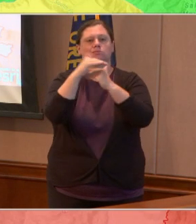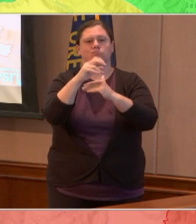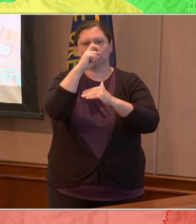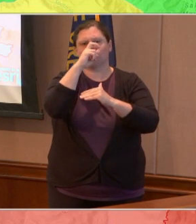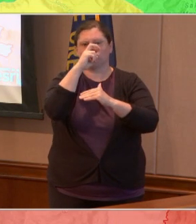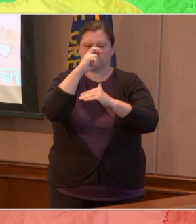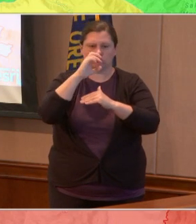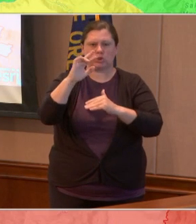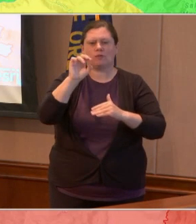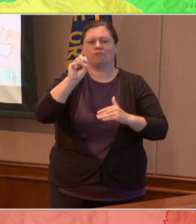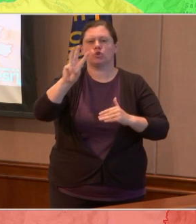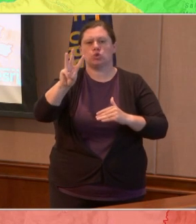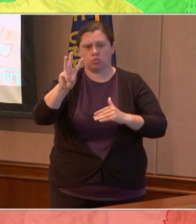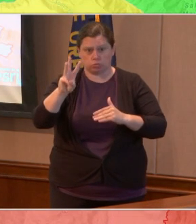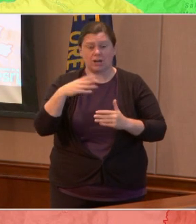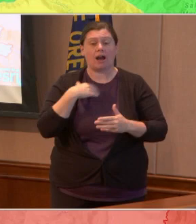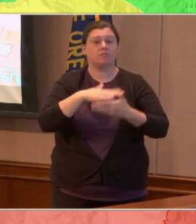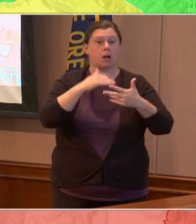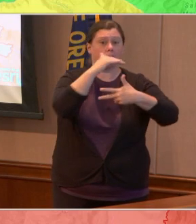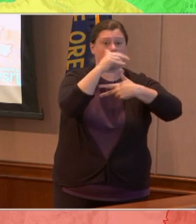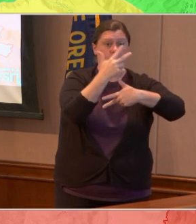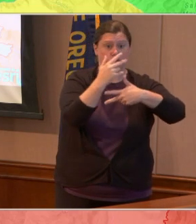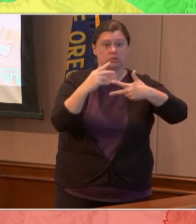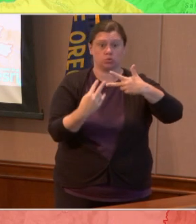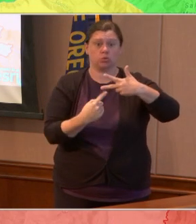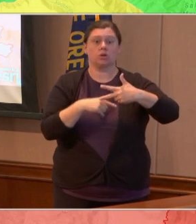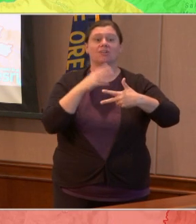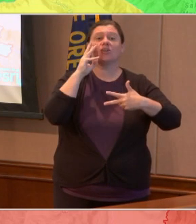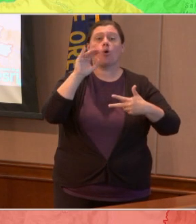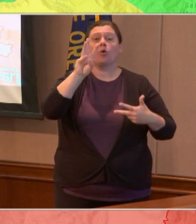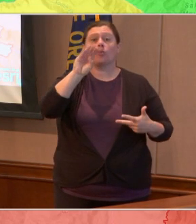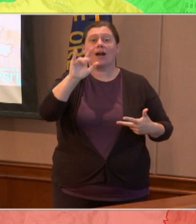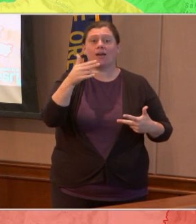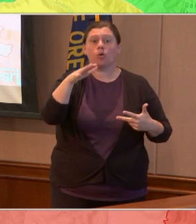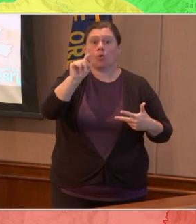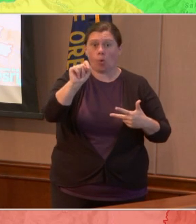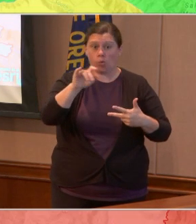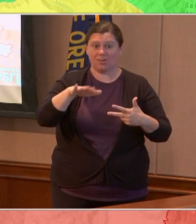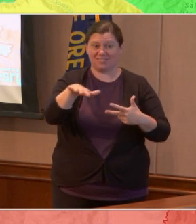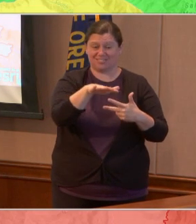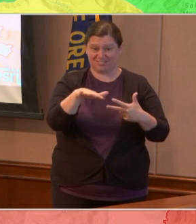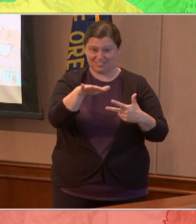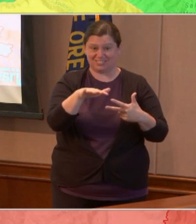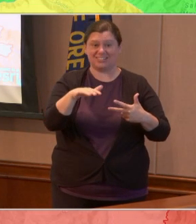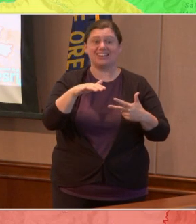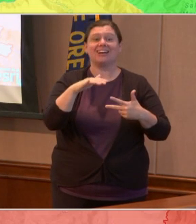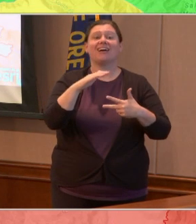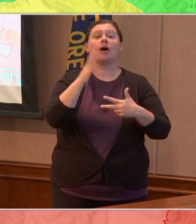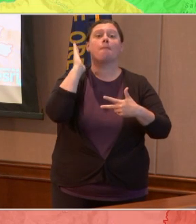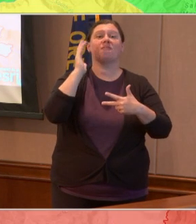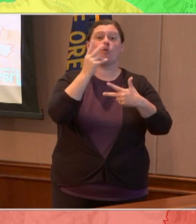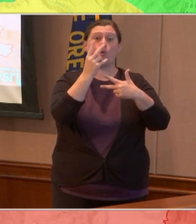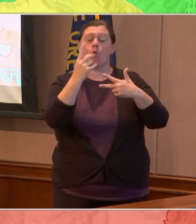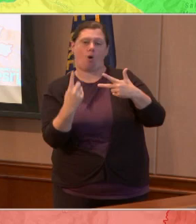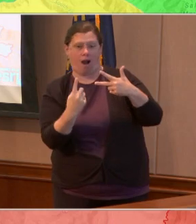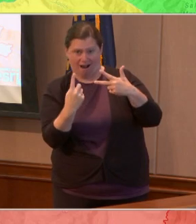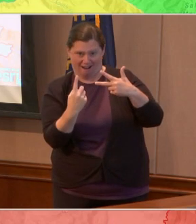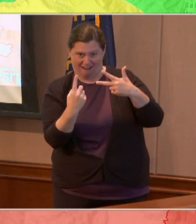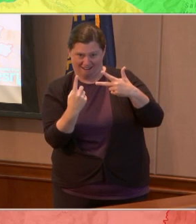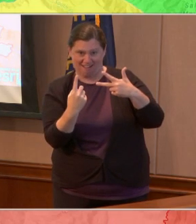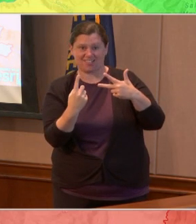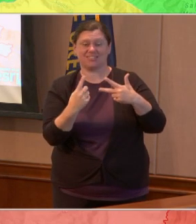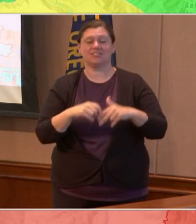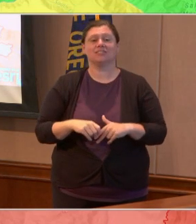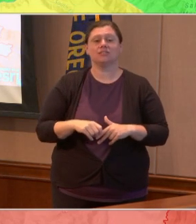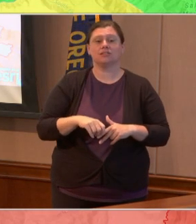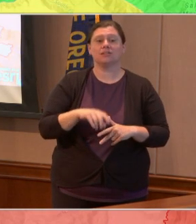they are the area of Wilhoyt fire has been returned to level one. The immediate areas surrounding the